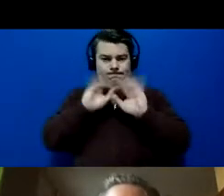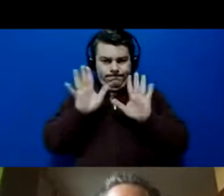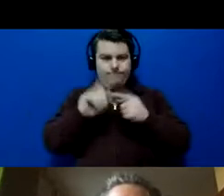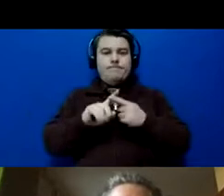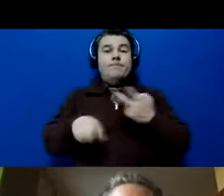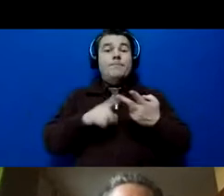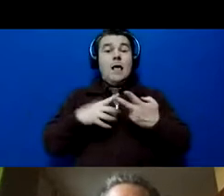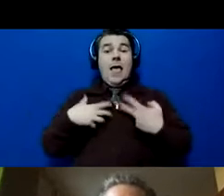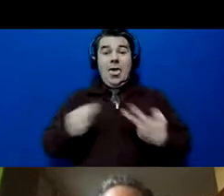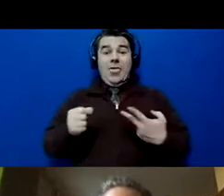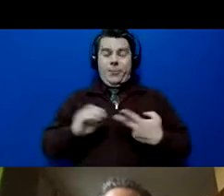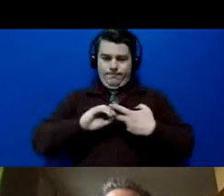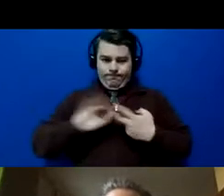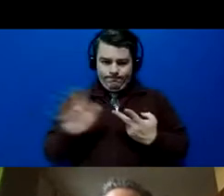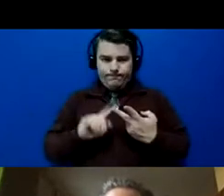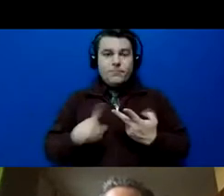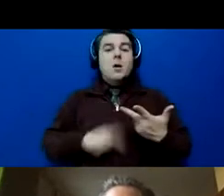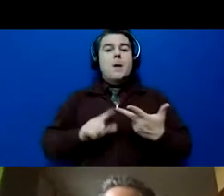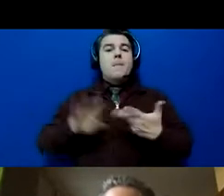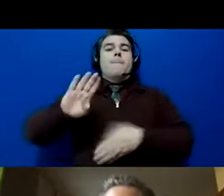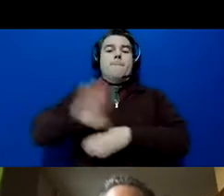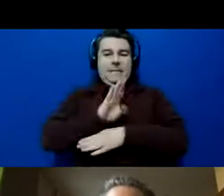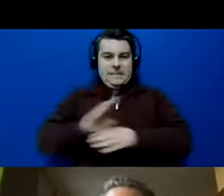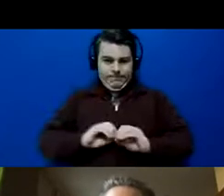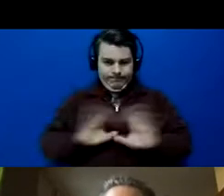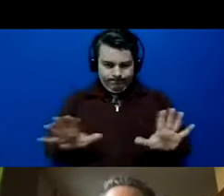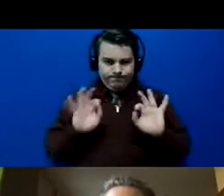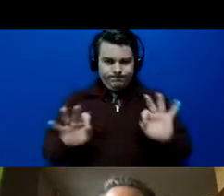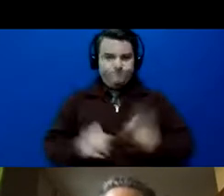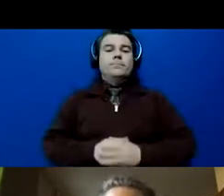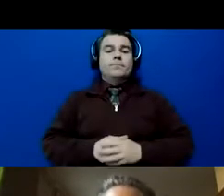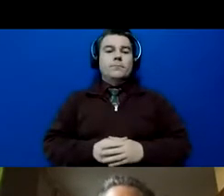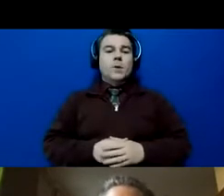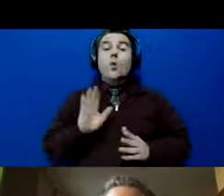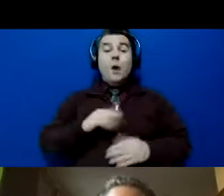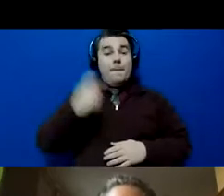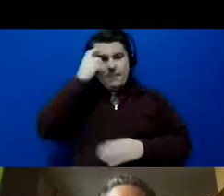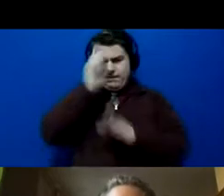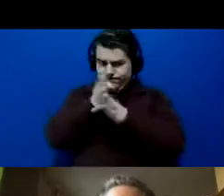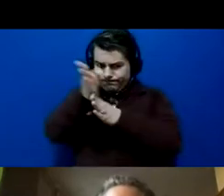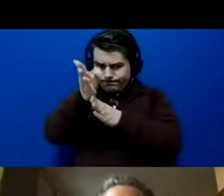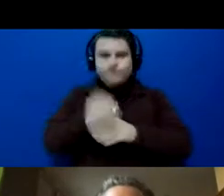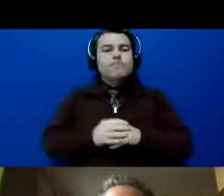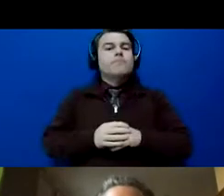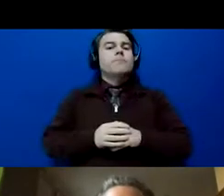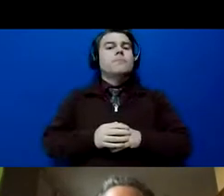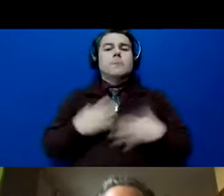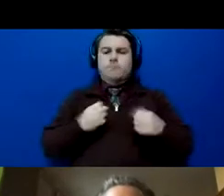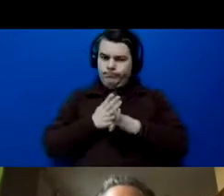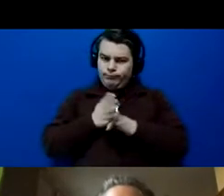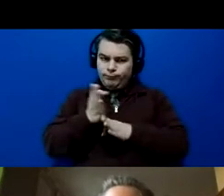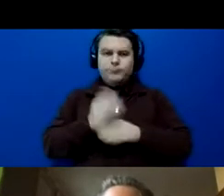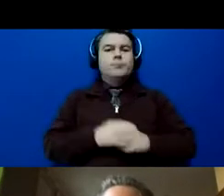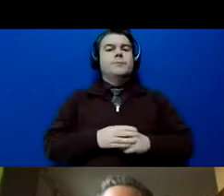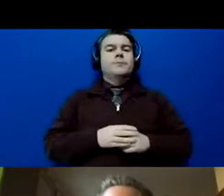straight, and our business straight. You're going to make a mindset goal, your 30-day mindset goal, your 60